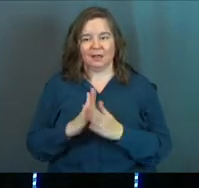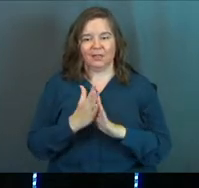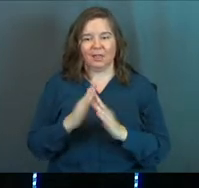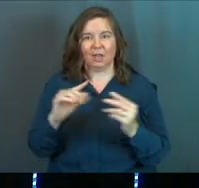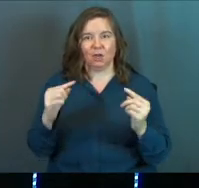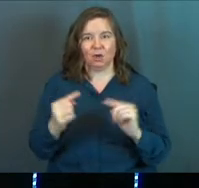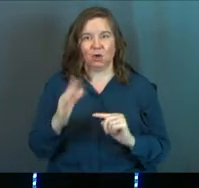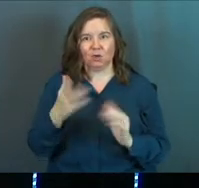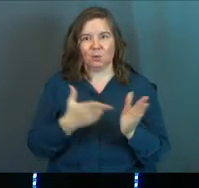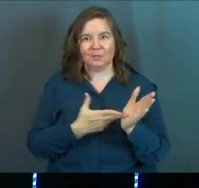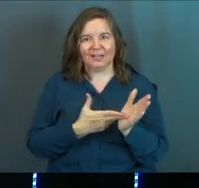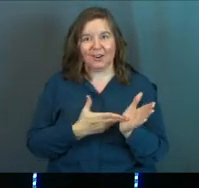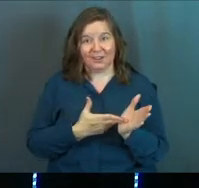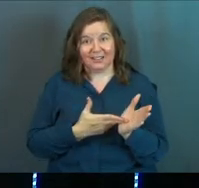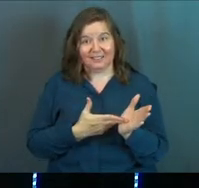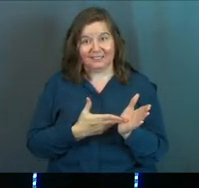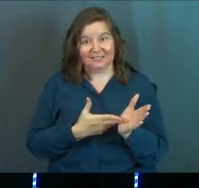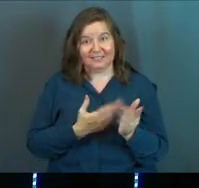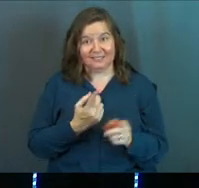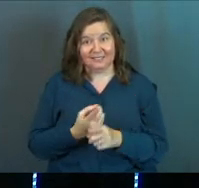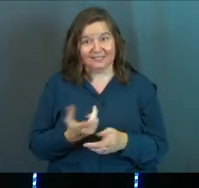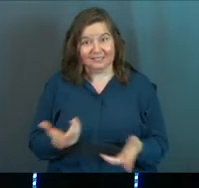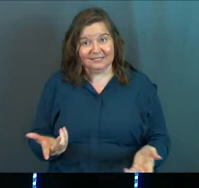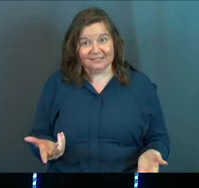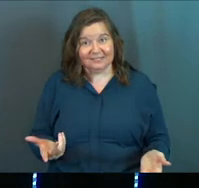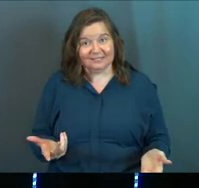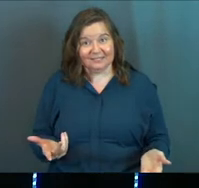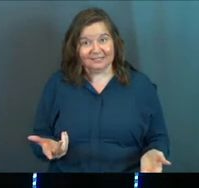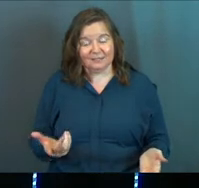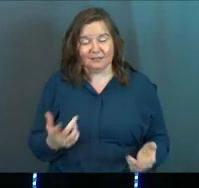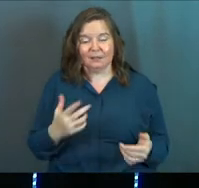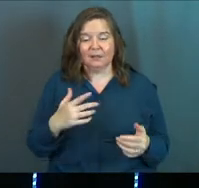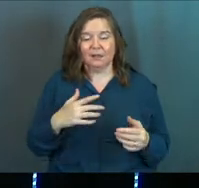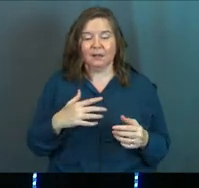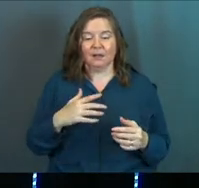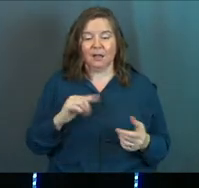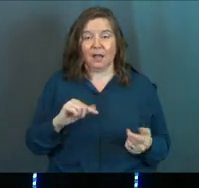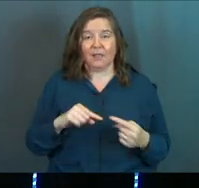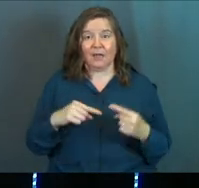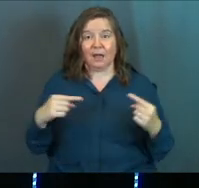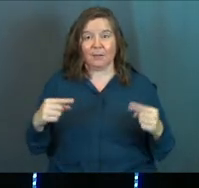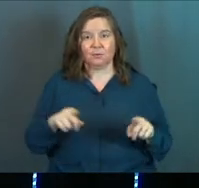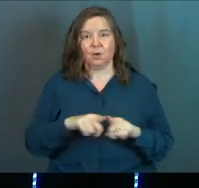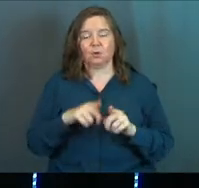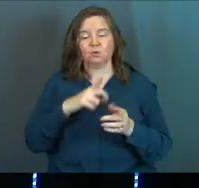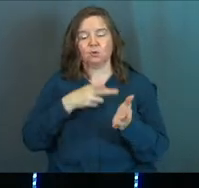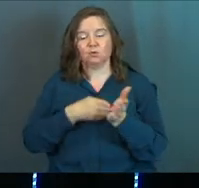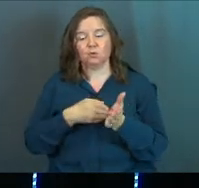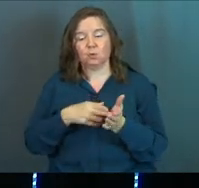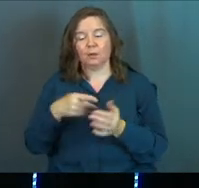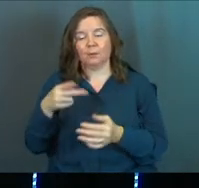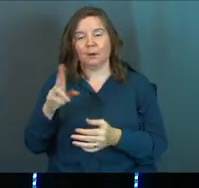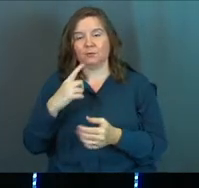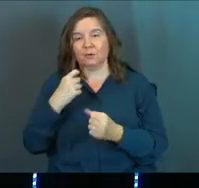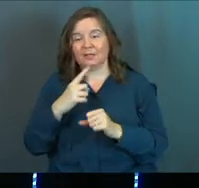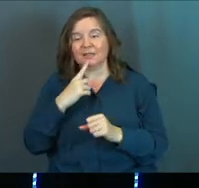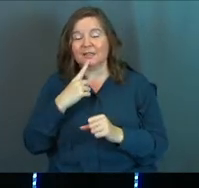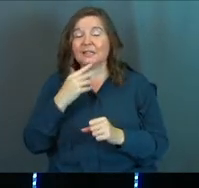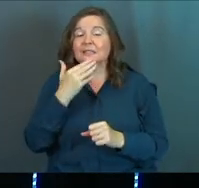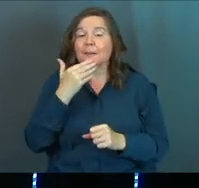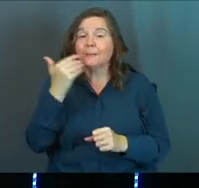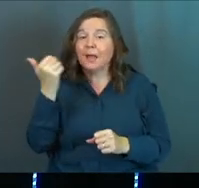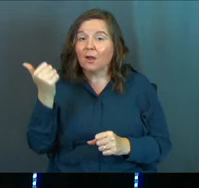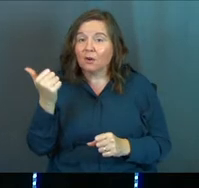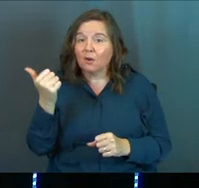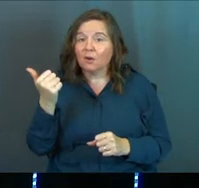hurt your integrity, don't they? And the converse is also true. This is what the Proverbs is trying to tell us. It's like, it's